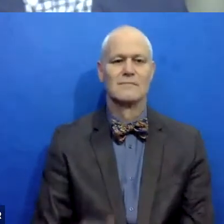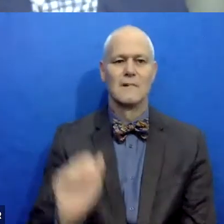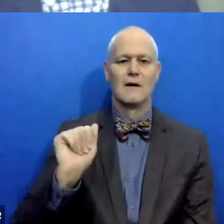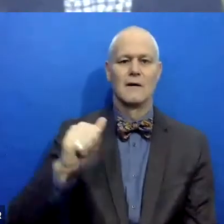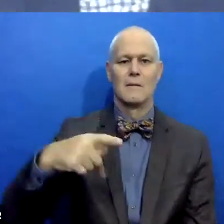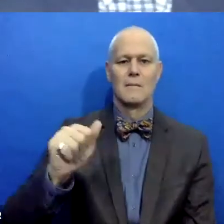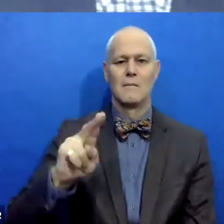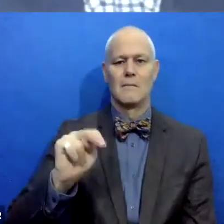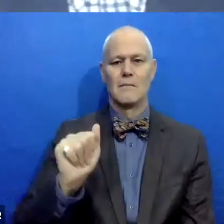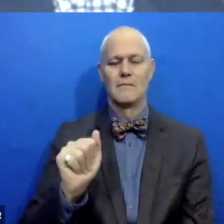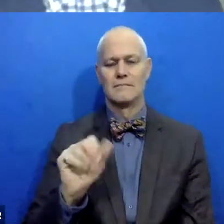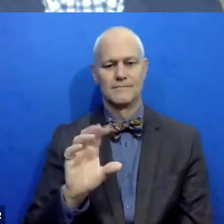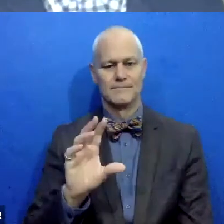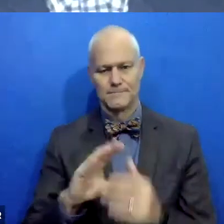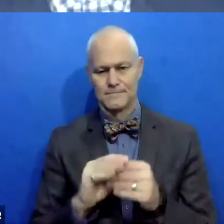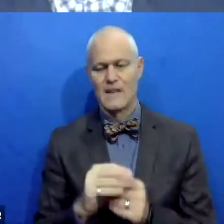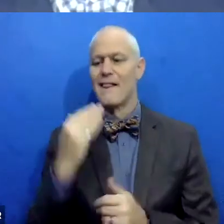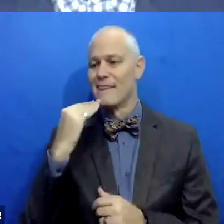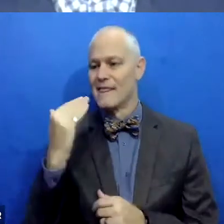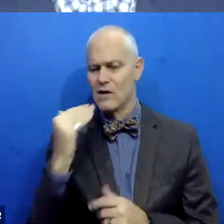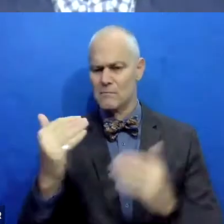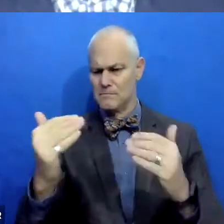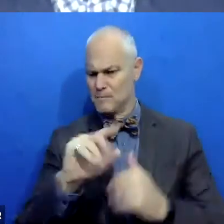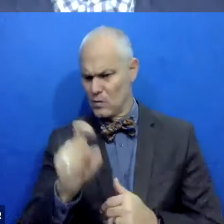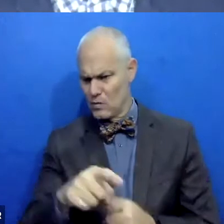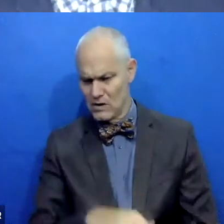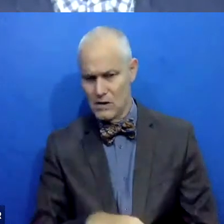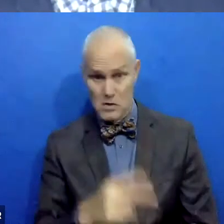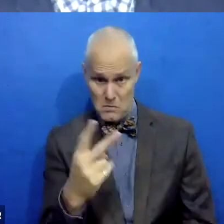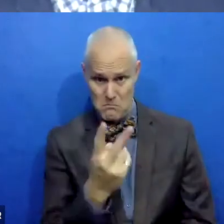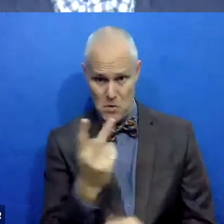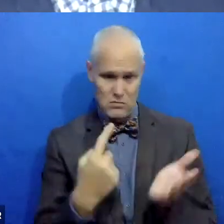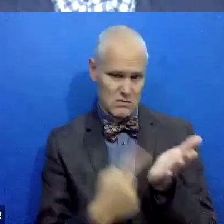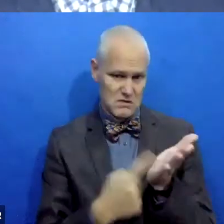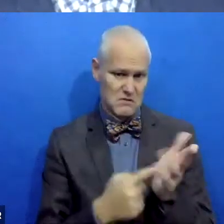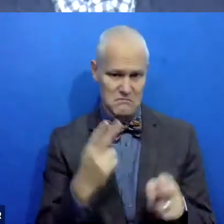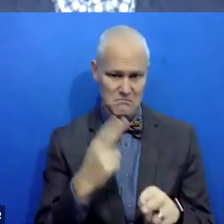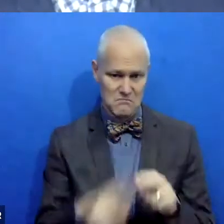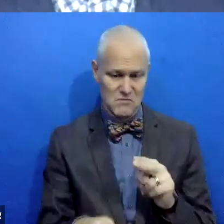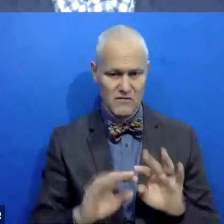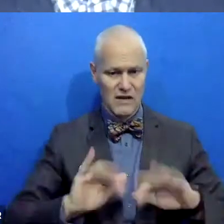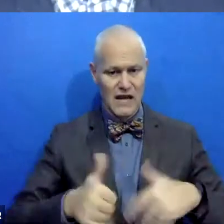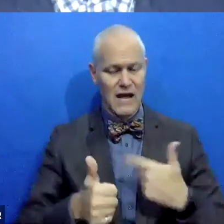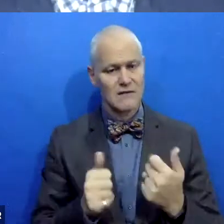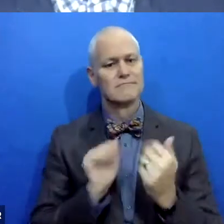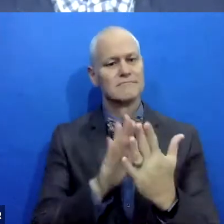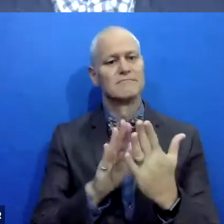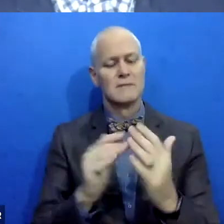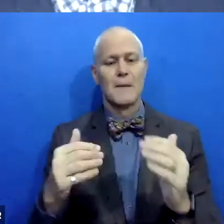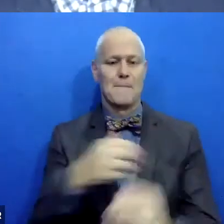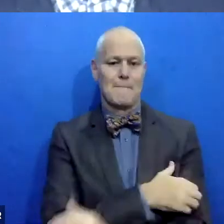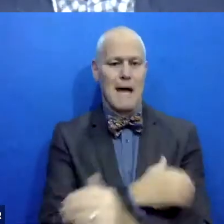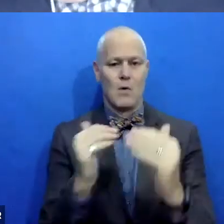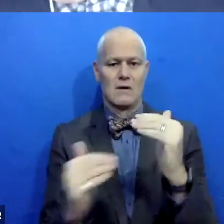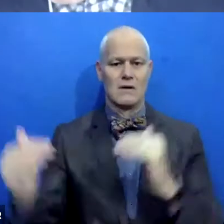Um, turning to another question. Can you both talk a bit about how you address power dynamics, manipulation,